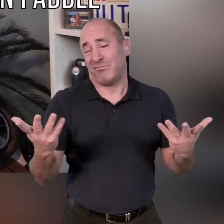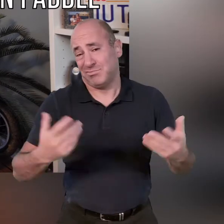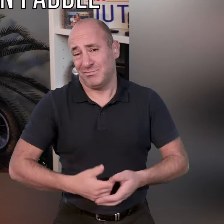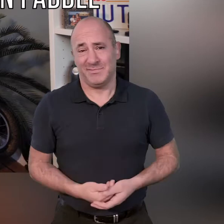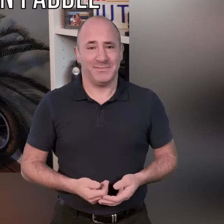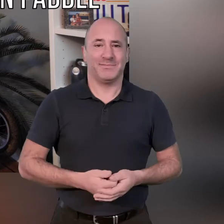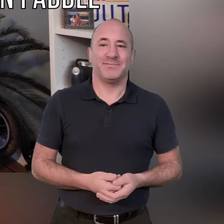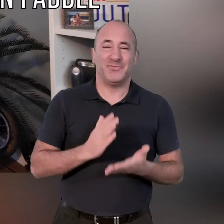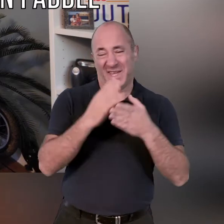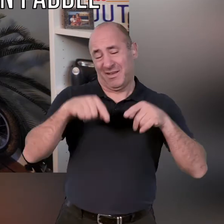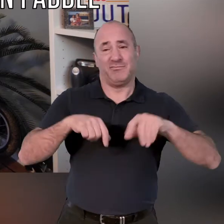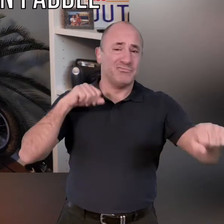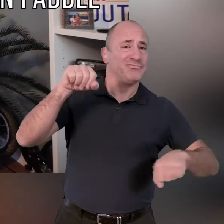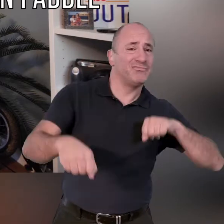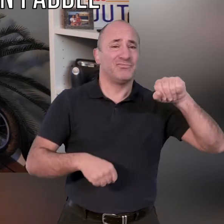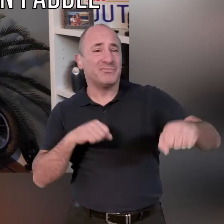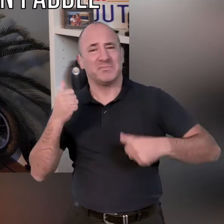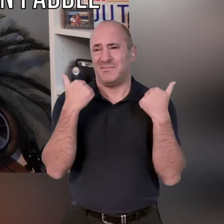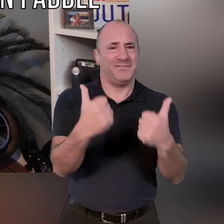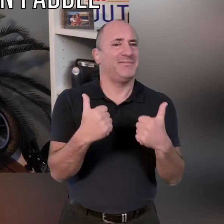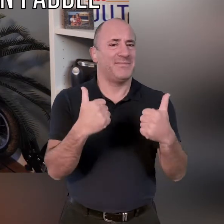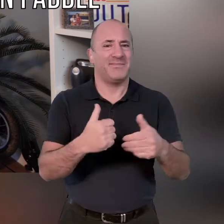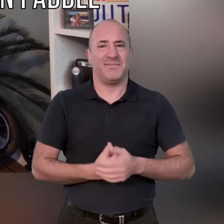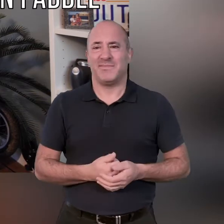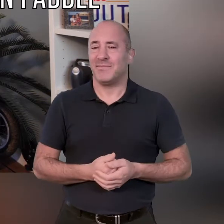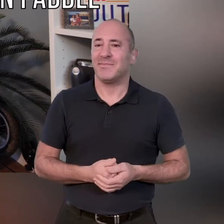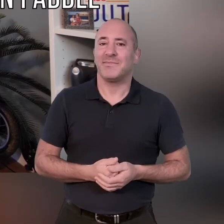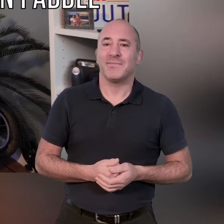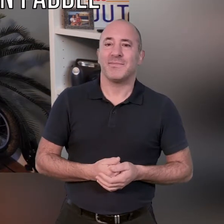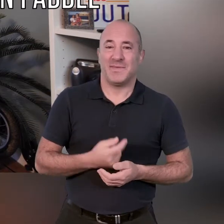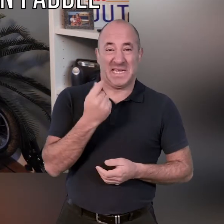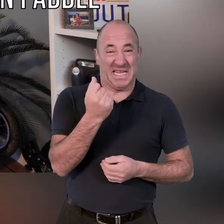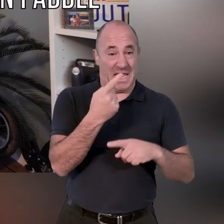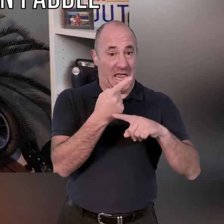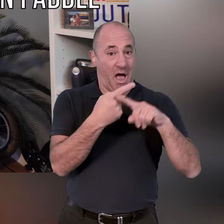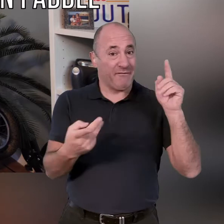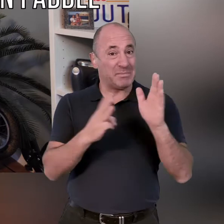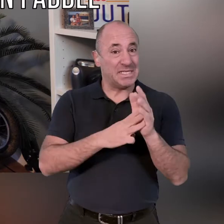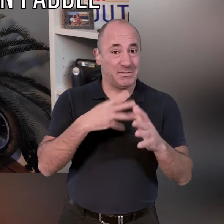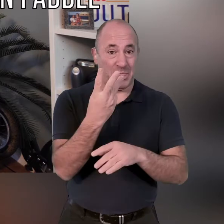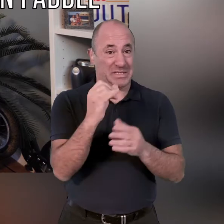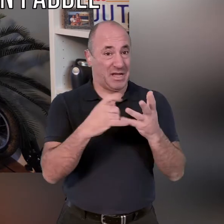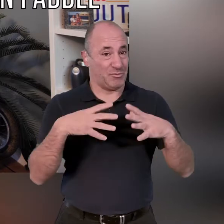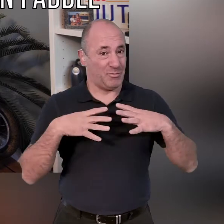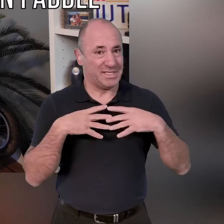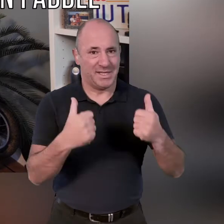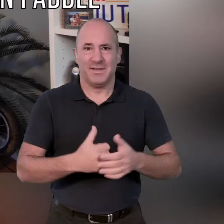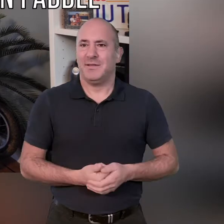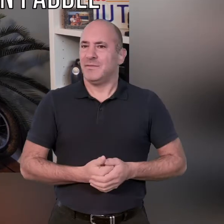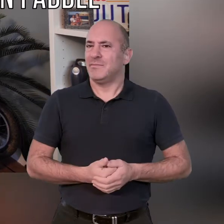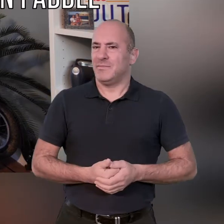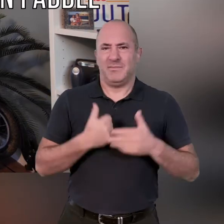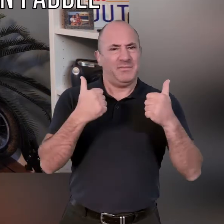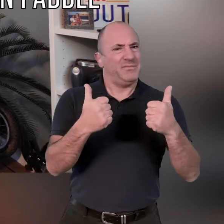whatever it may be let's get this paddling going excellent work we're just coming up to halfway on the first minute here